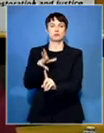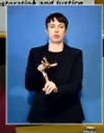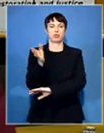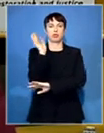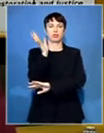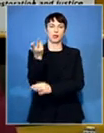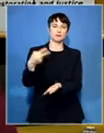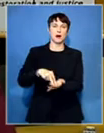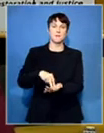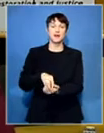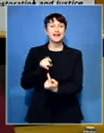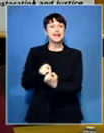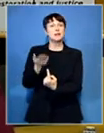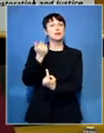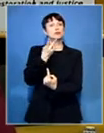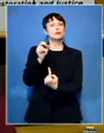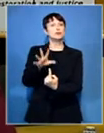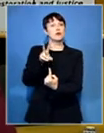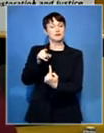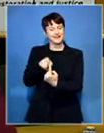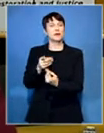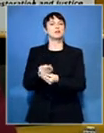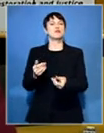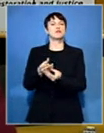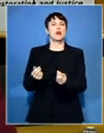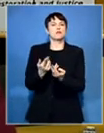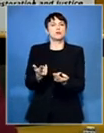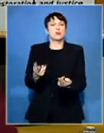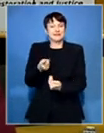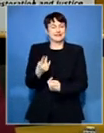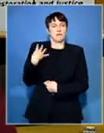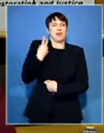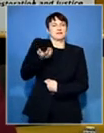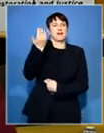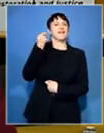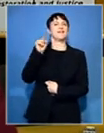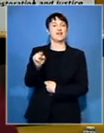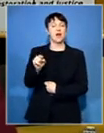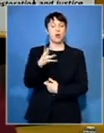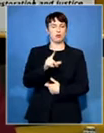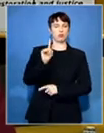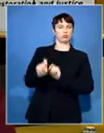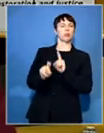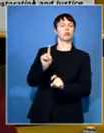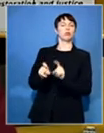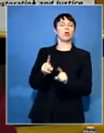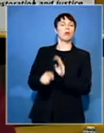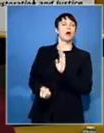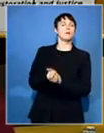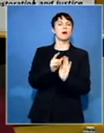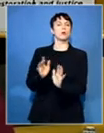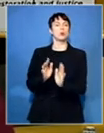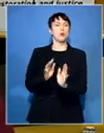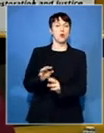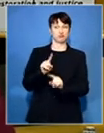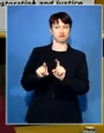Resources Minister. She will be quizzed on her involvement at Marikana and the events that unfolded. The